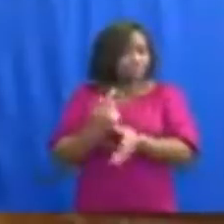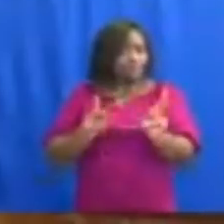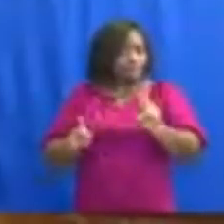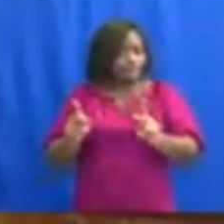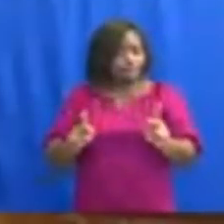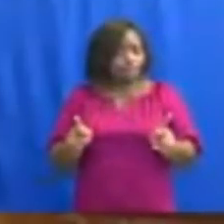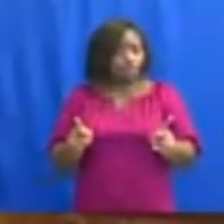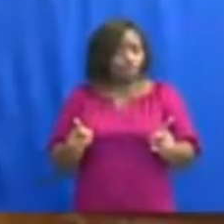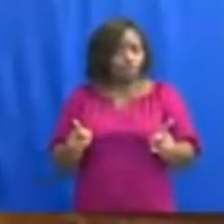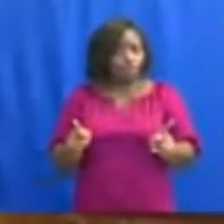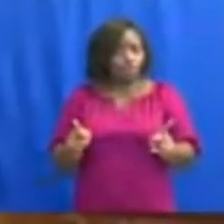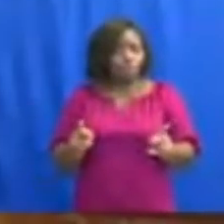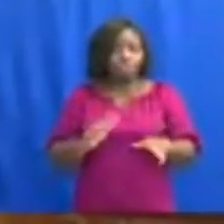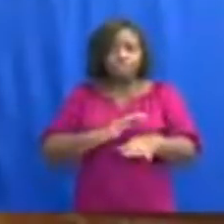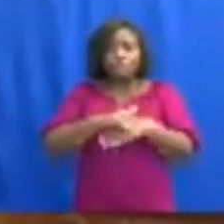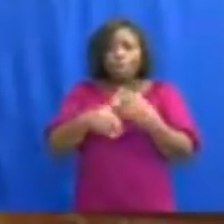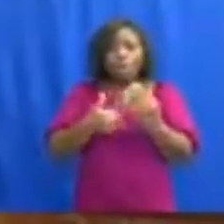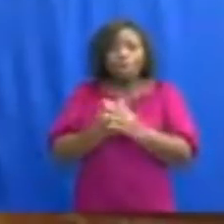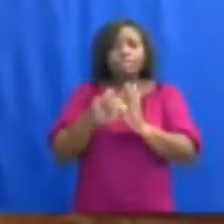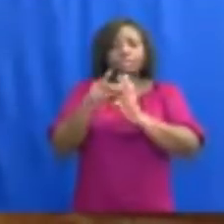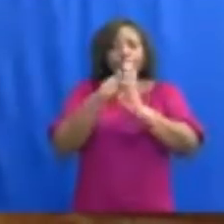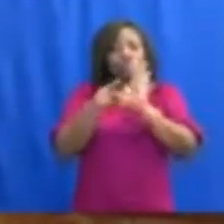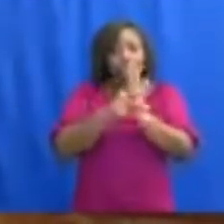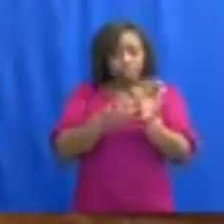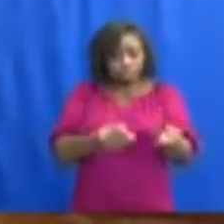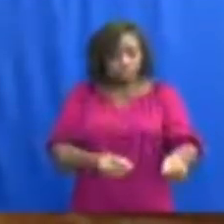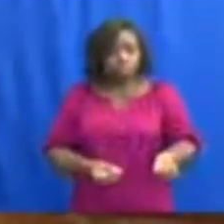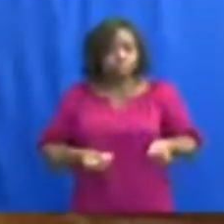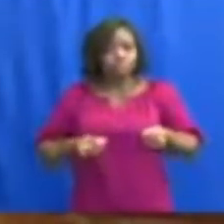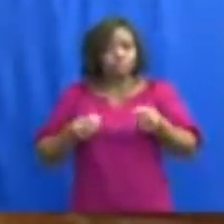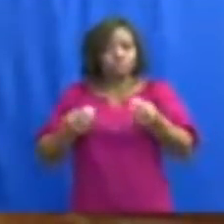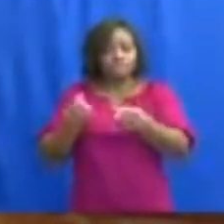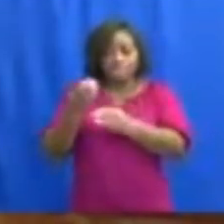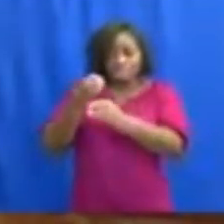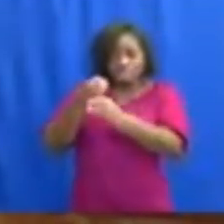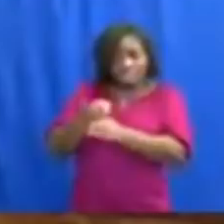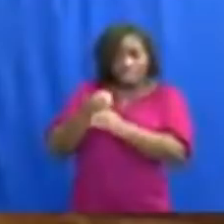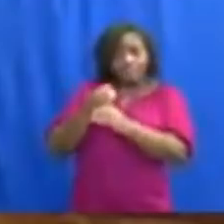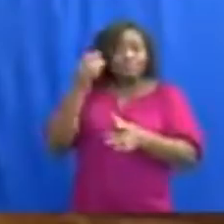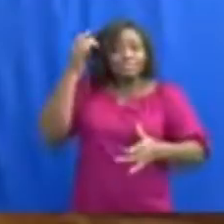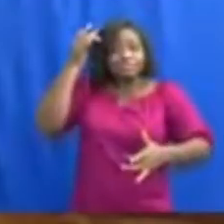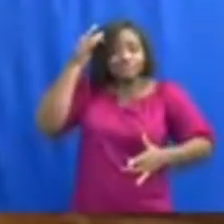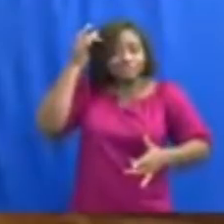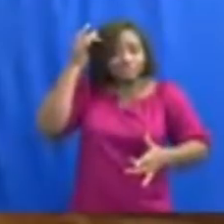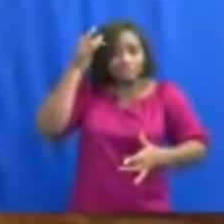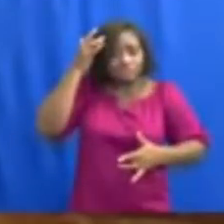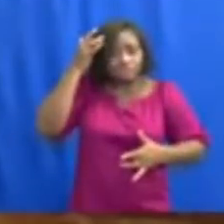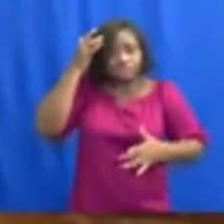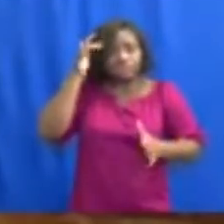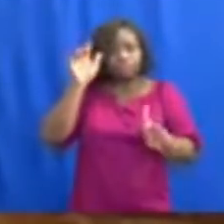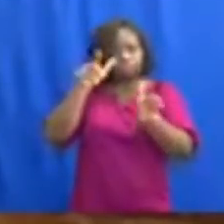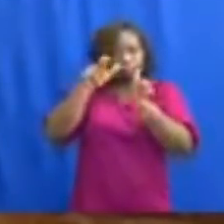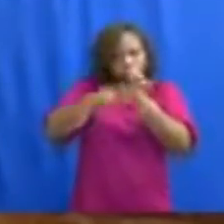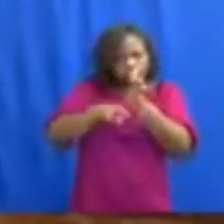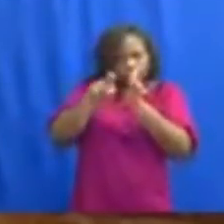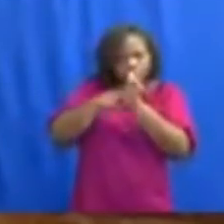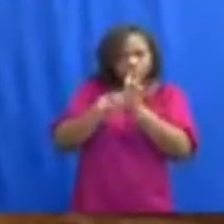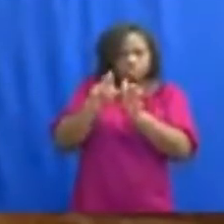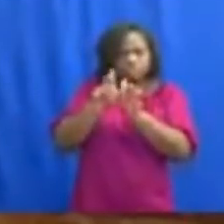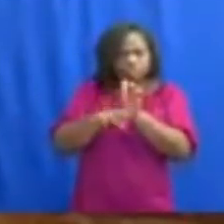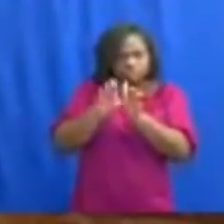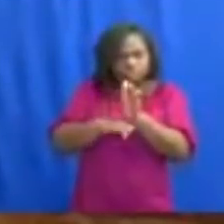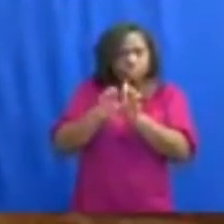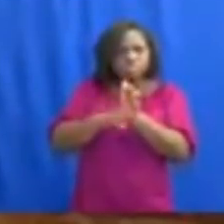In line with our policy of providing optimal care for the sick and reducing COVID-19